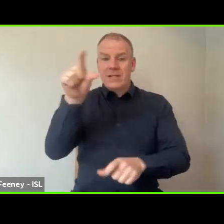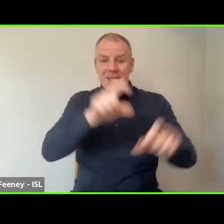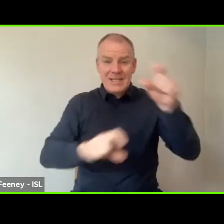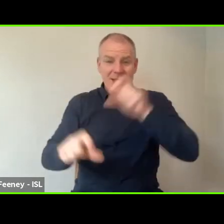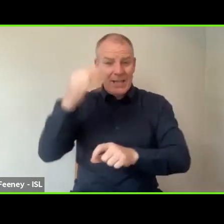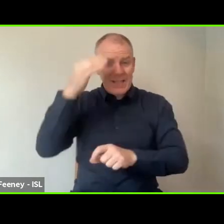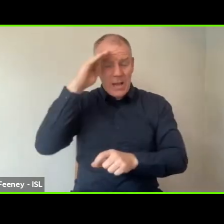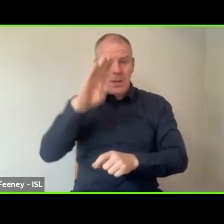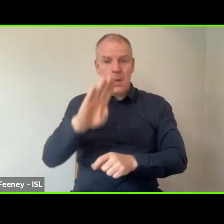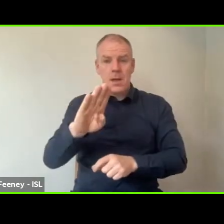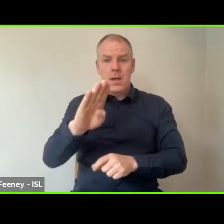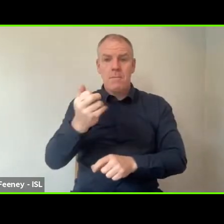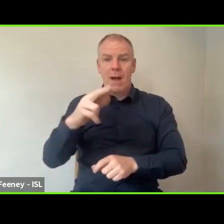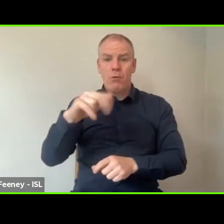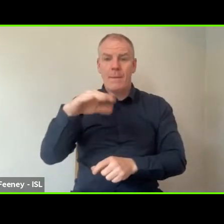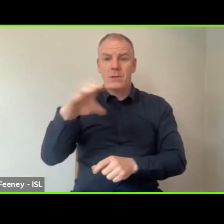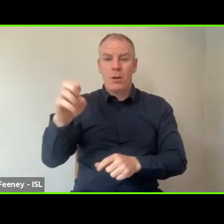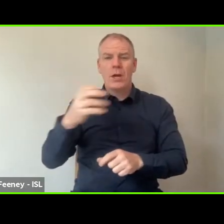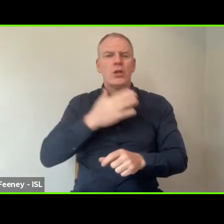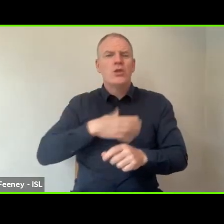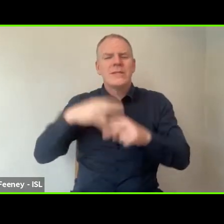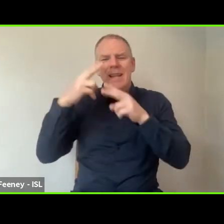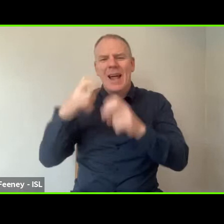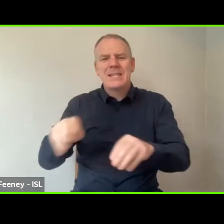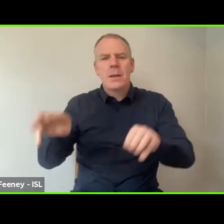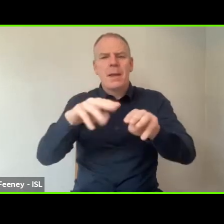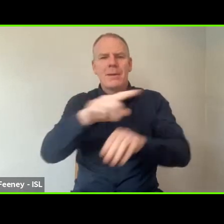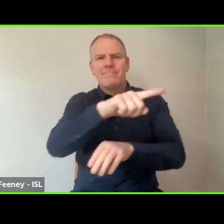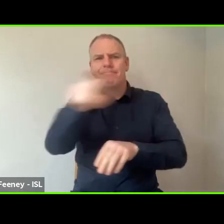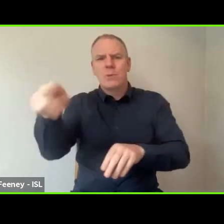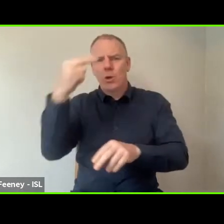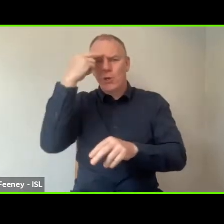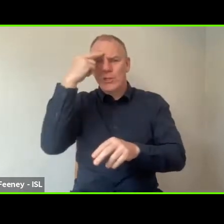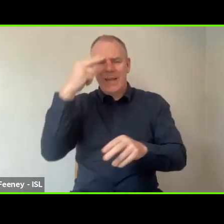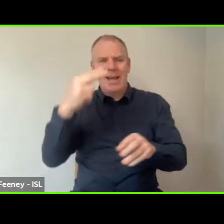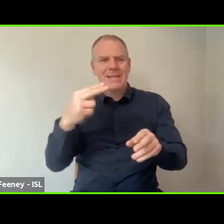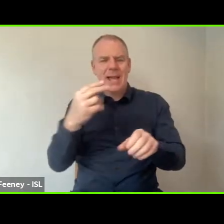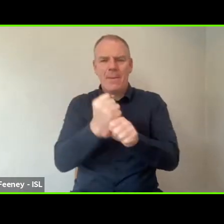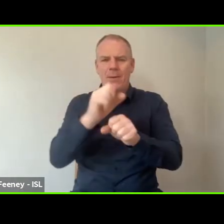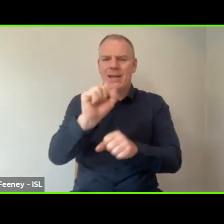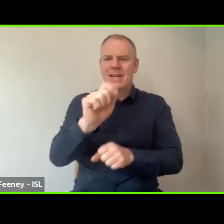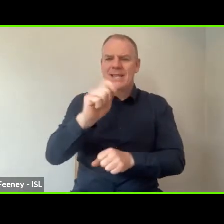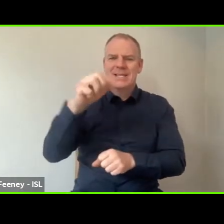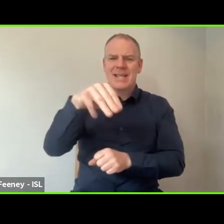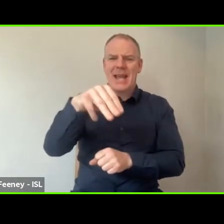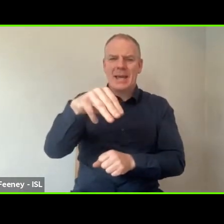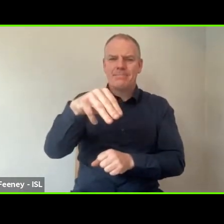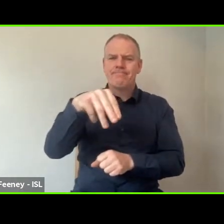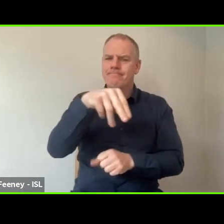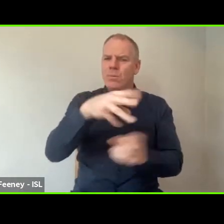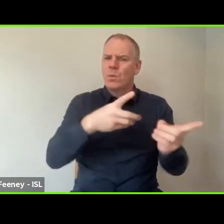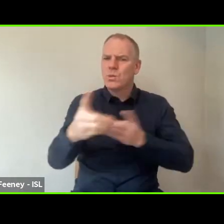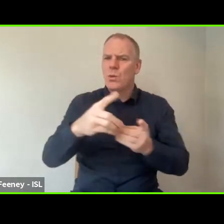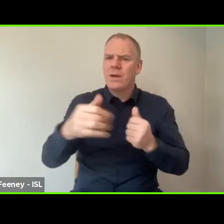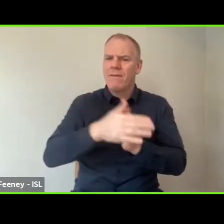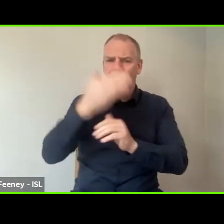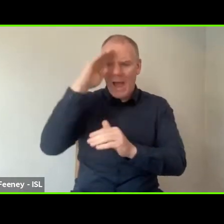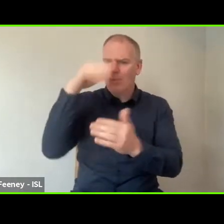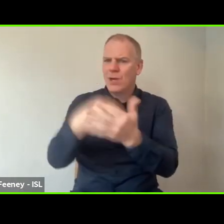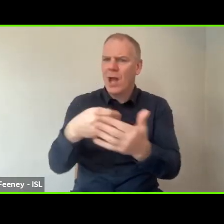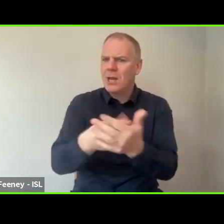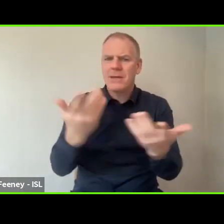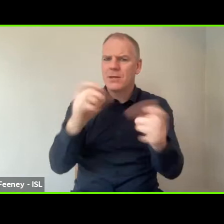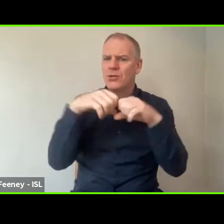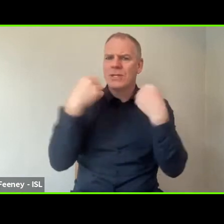Ireland Barometer, which was an analysis of people's perceptions and awareness of STEM and the contribution of STEM to the Irish economy and